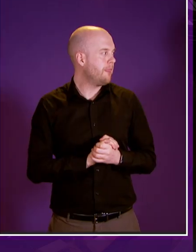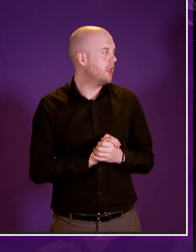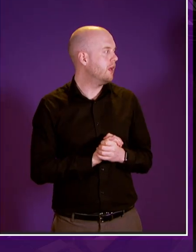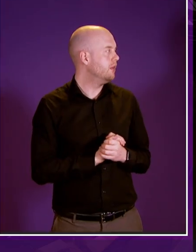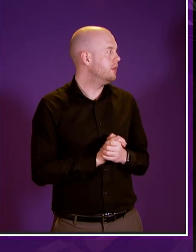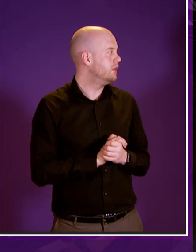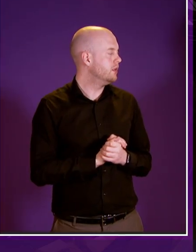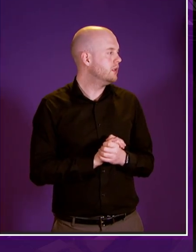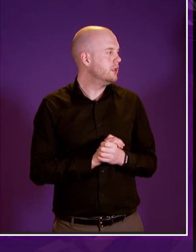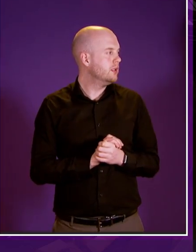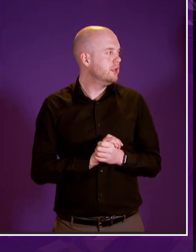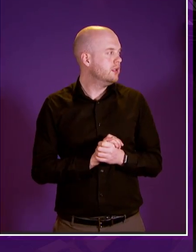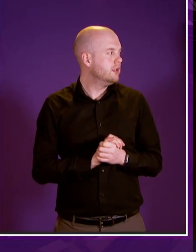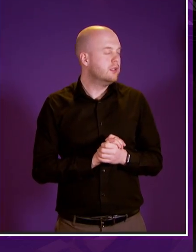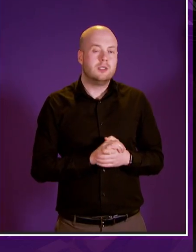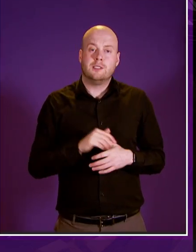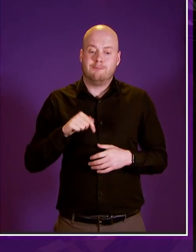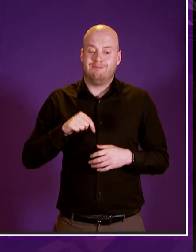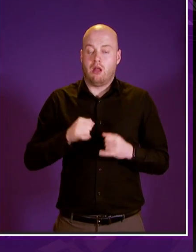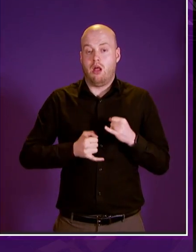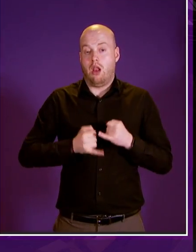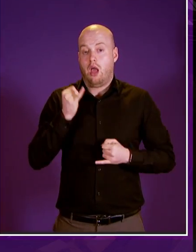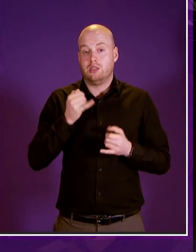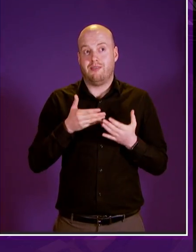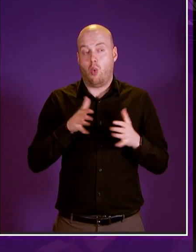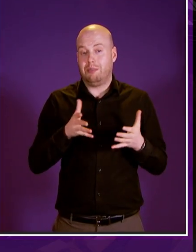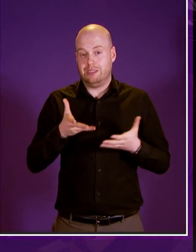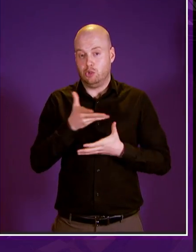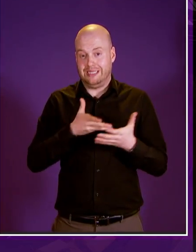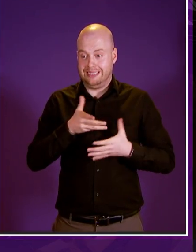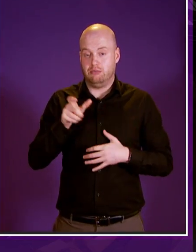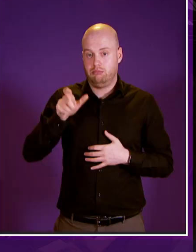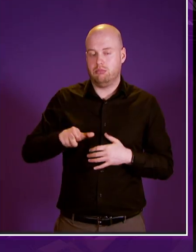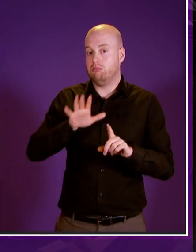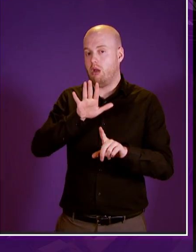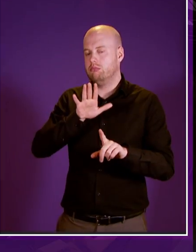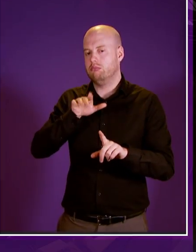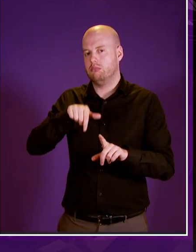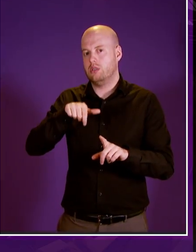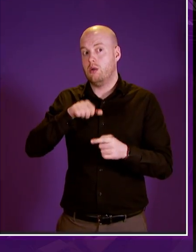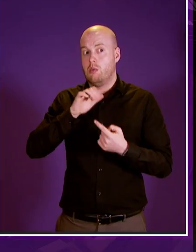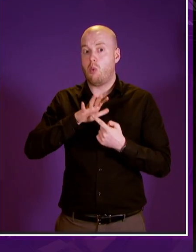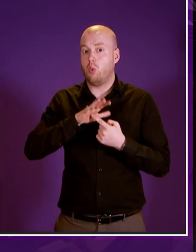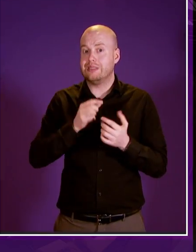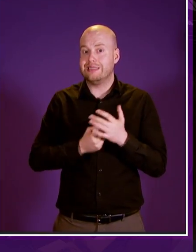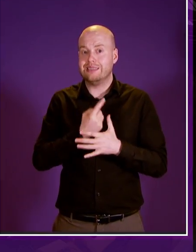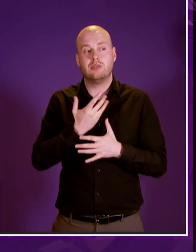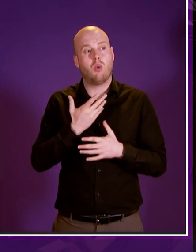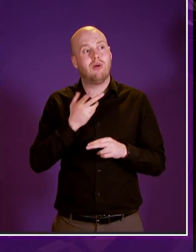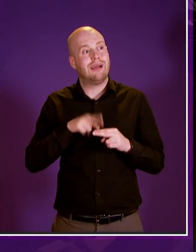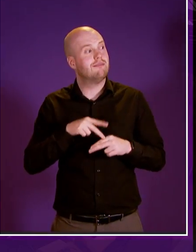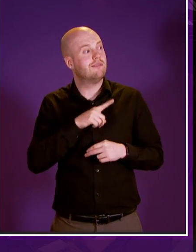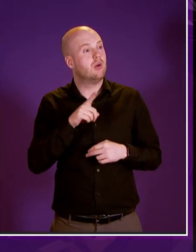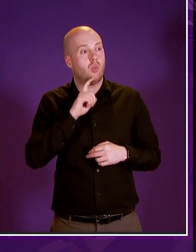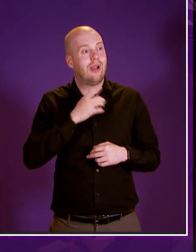now moving to the the last of the open debate contributions but it is an important occasion so if anyone would like to